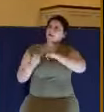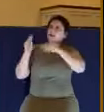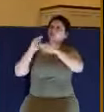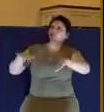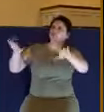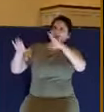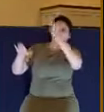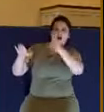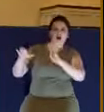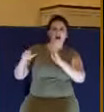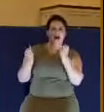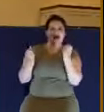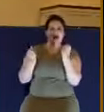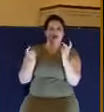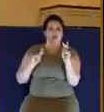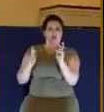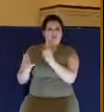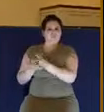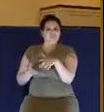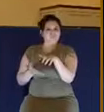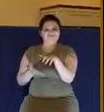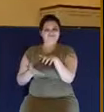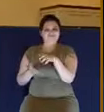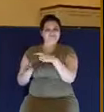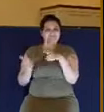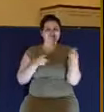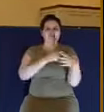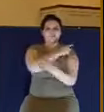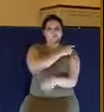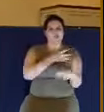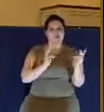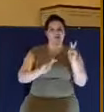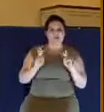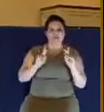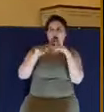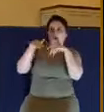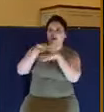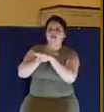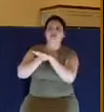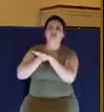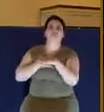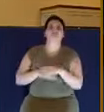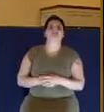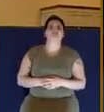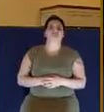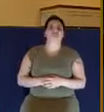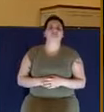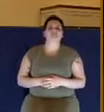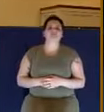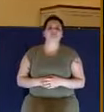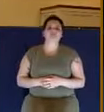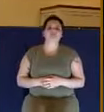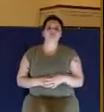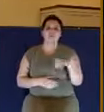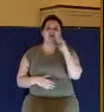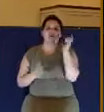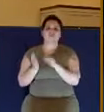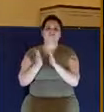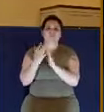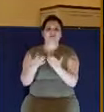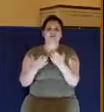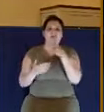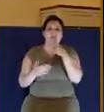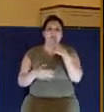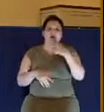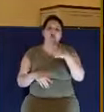They're mostly poor people. In 1 Corinthians 1, 26, where you see your calling, brethren, how that not many wise